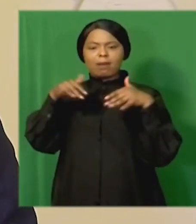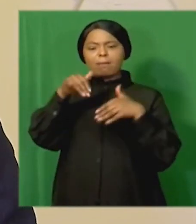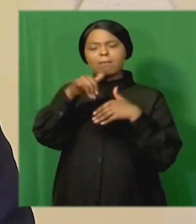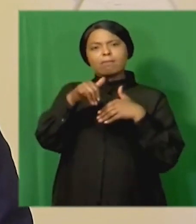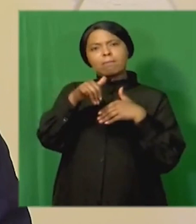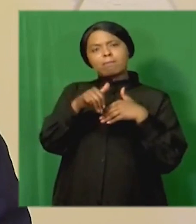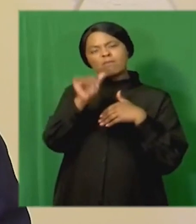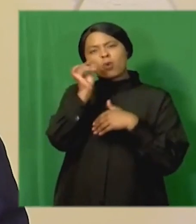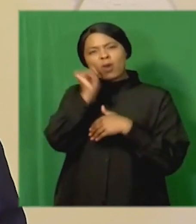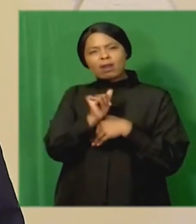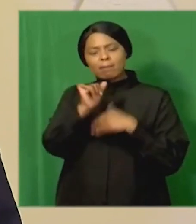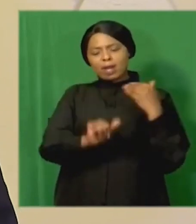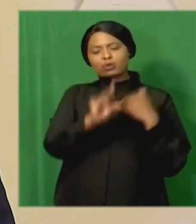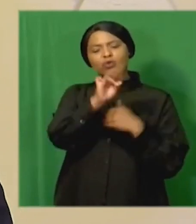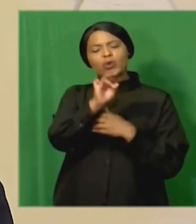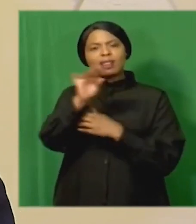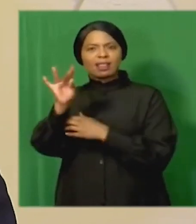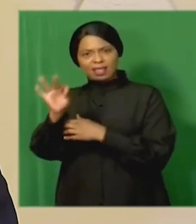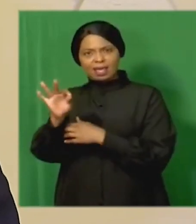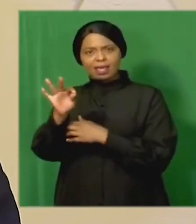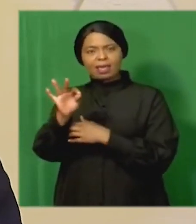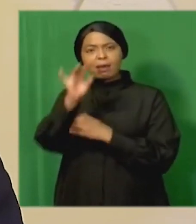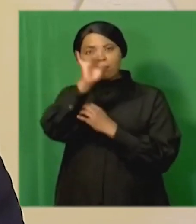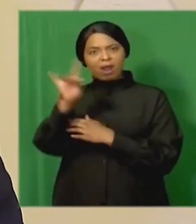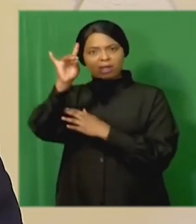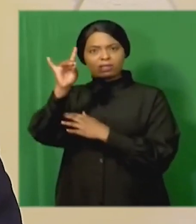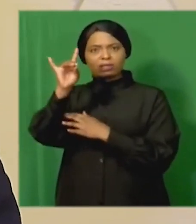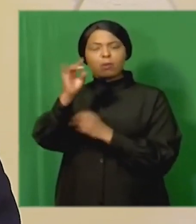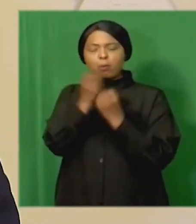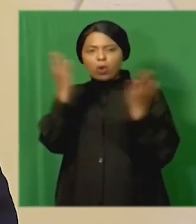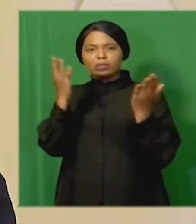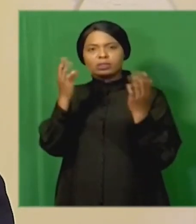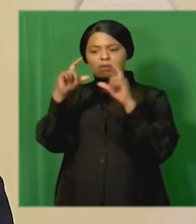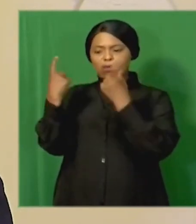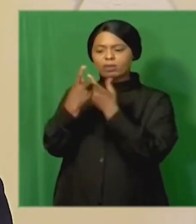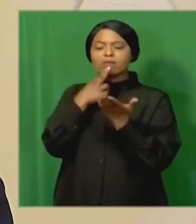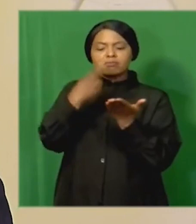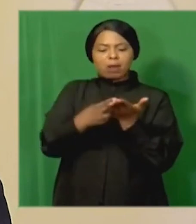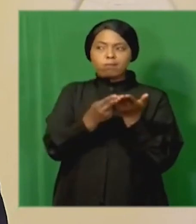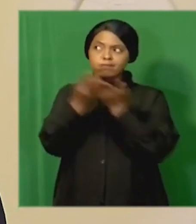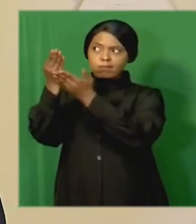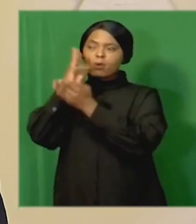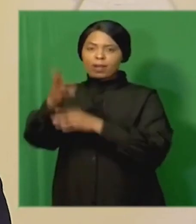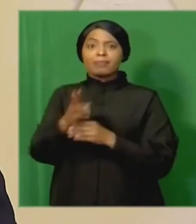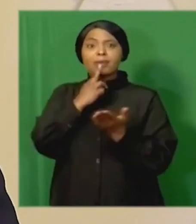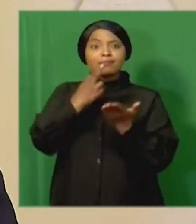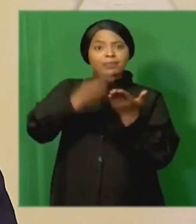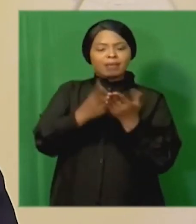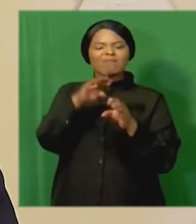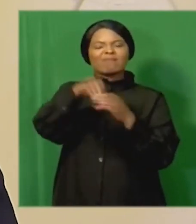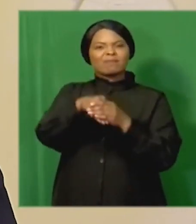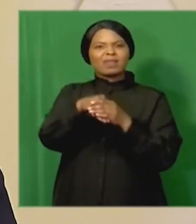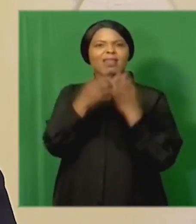March 2023 will address many of the commission's recommendations these recommendations include the